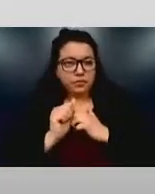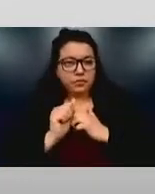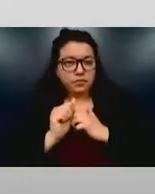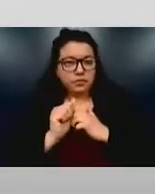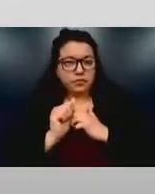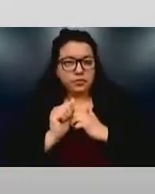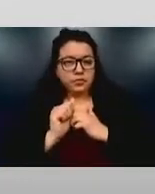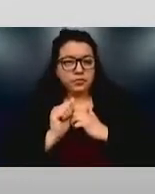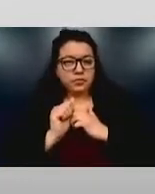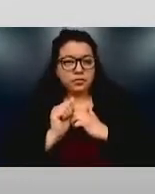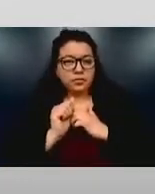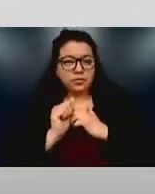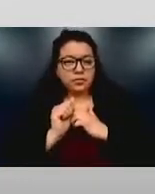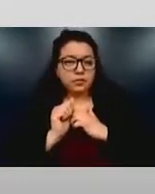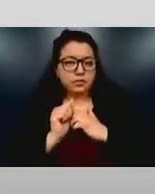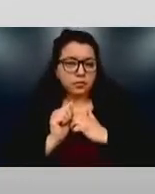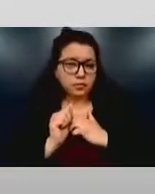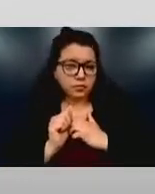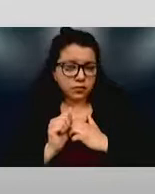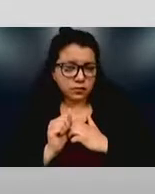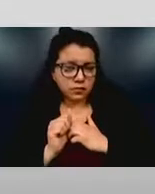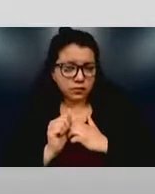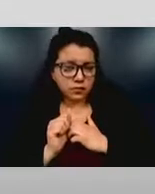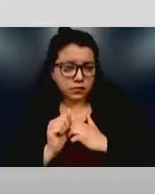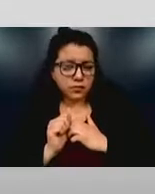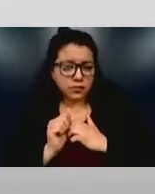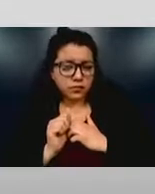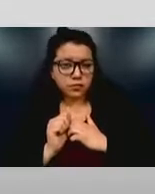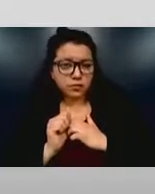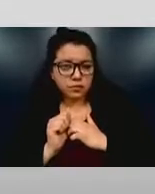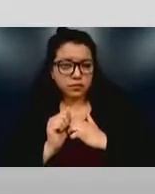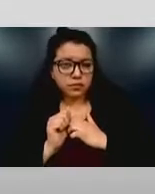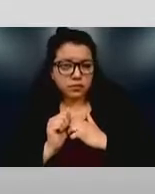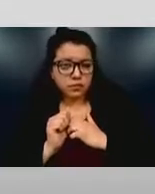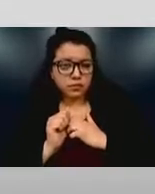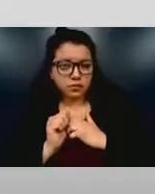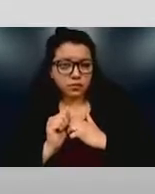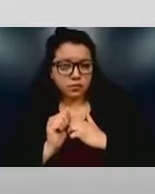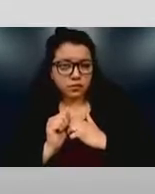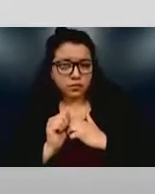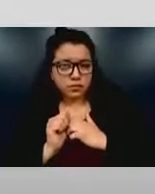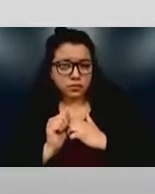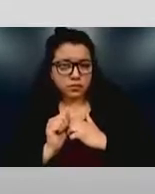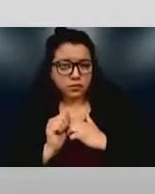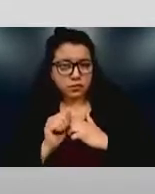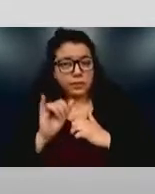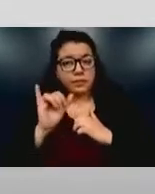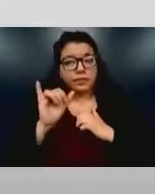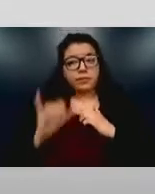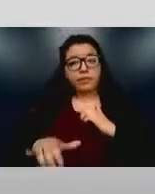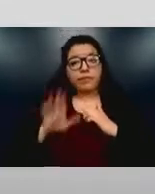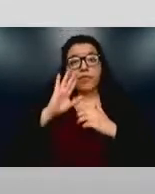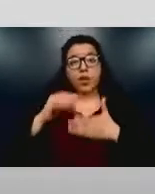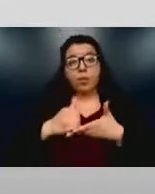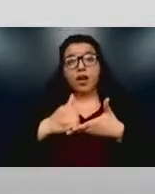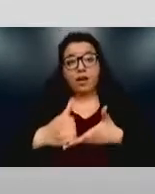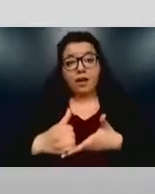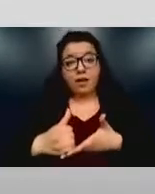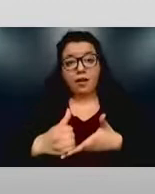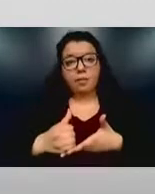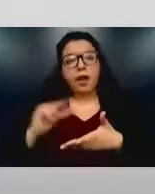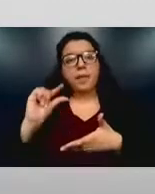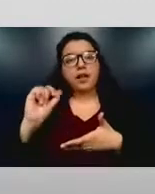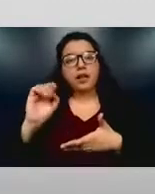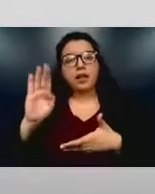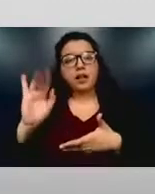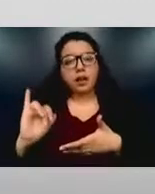And NSF could do, maybe it does, that it would help from the end that Gabby's talking about when